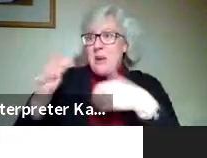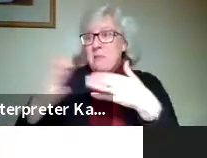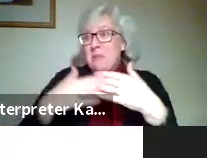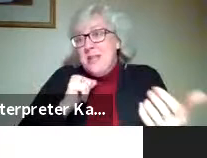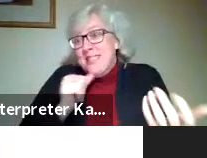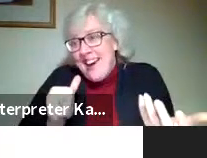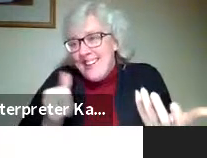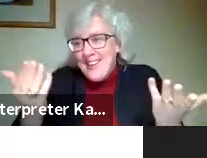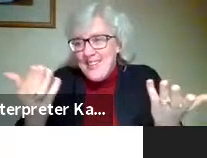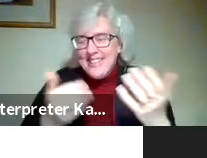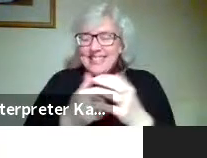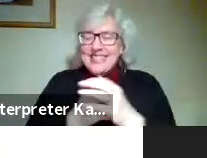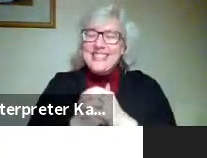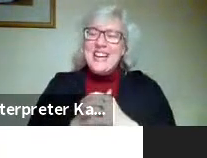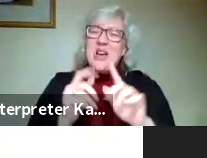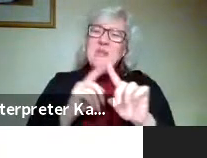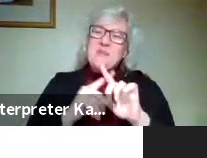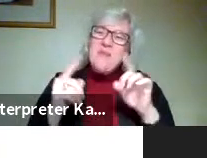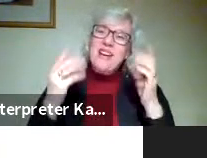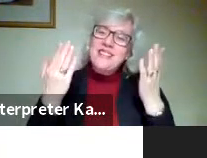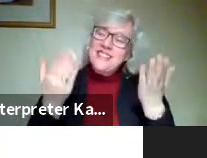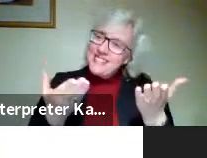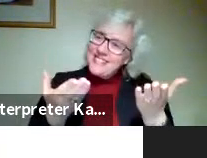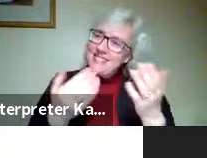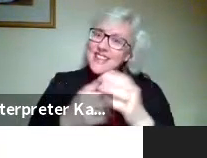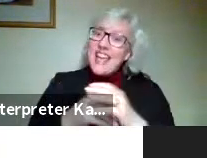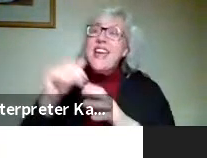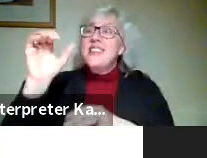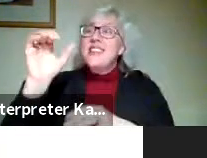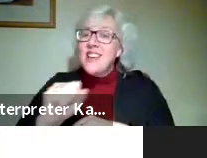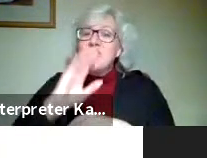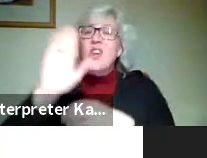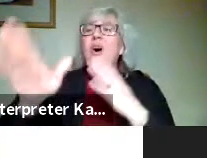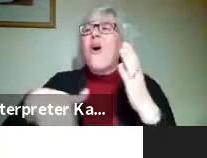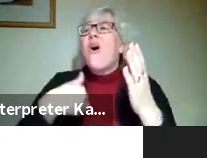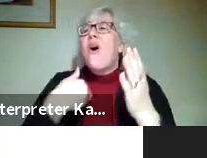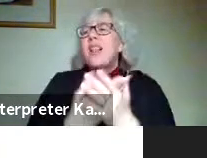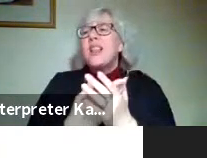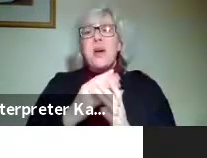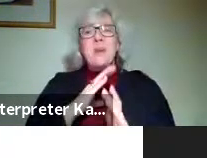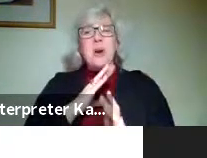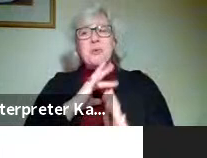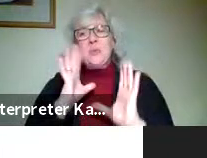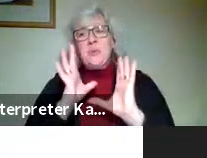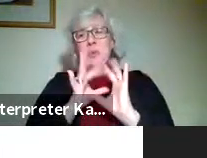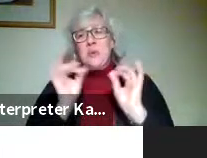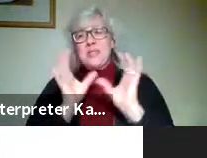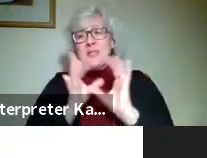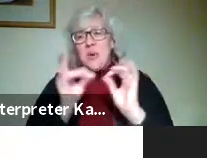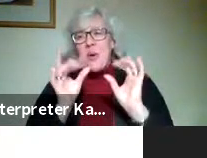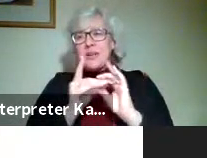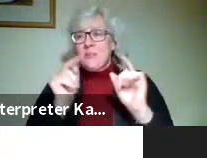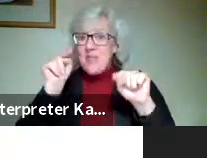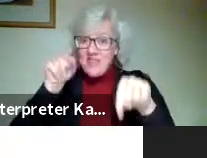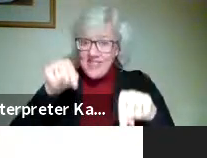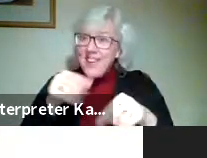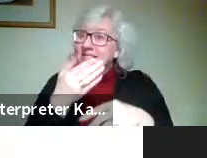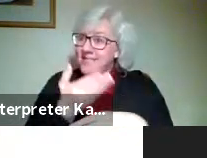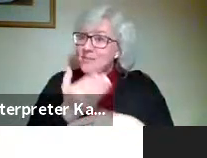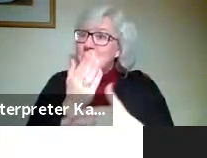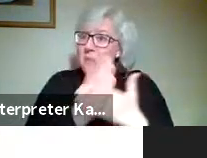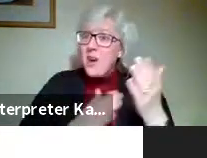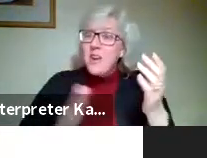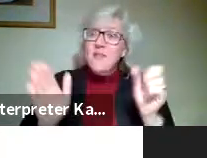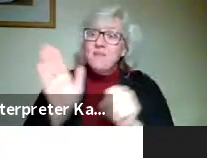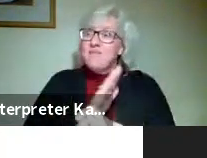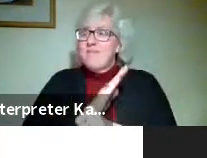might have to be at work. But, yeah, all of our students have cool stories, and that's part of the cool